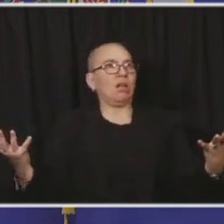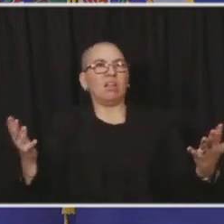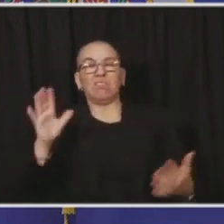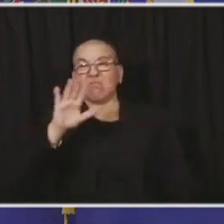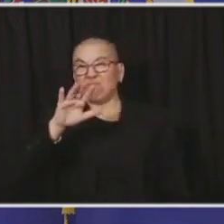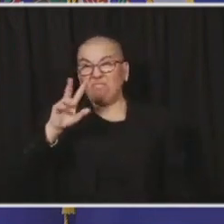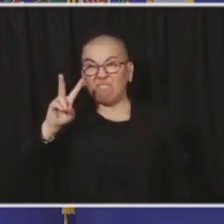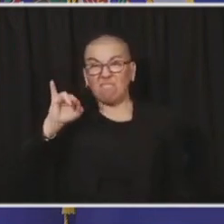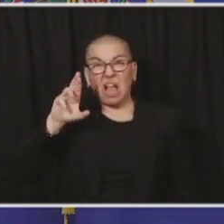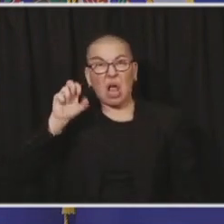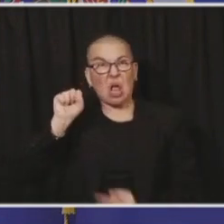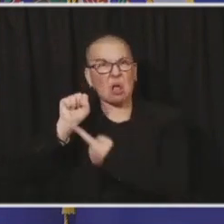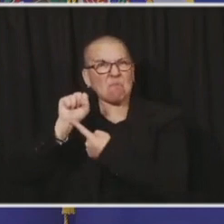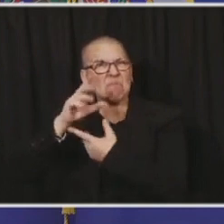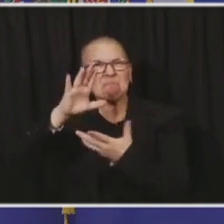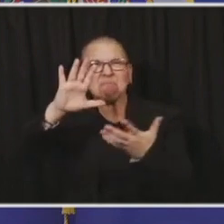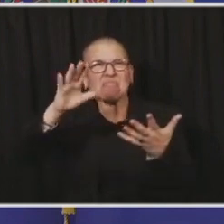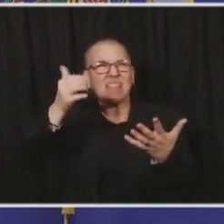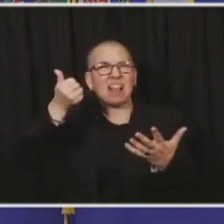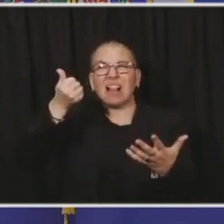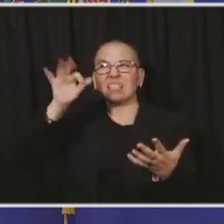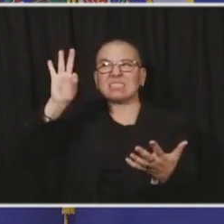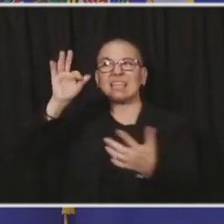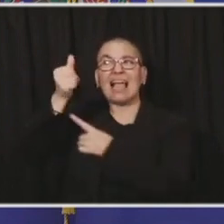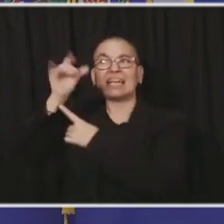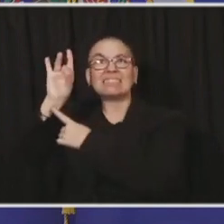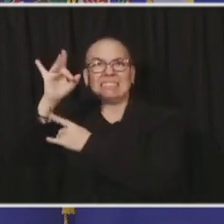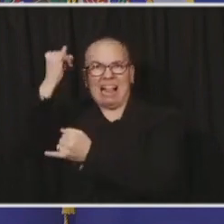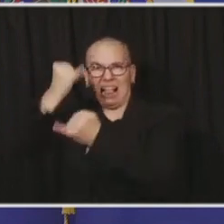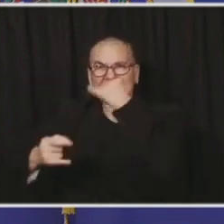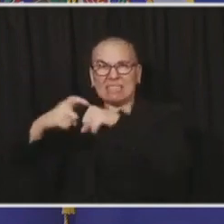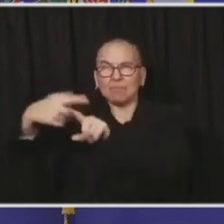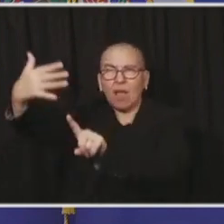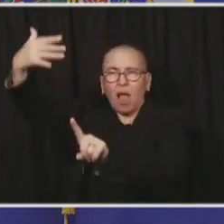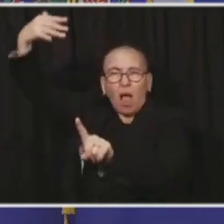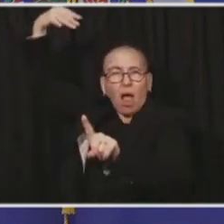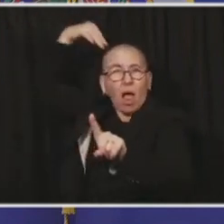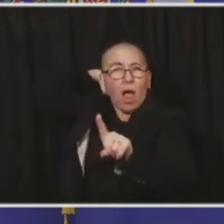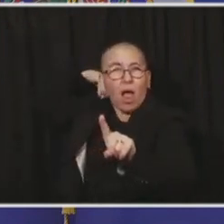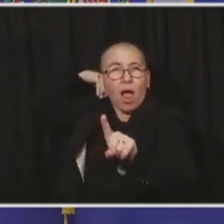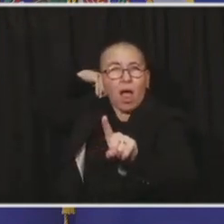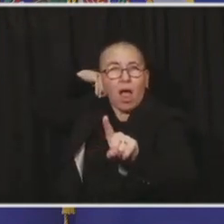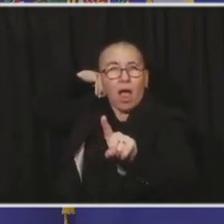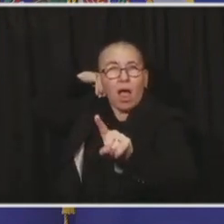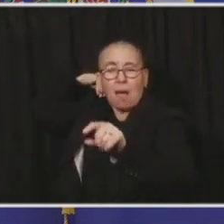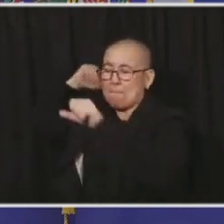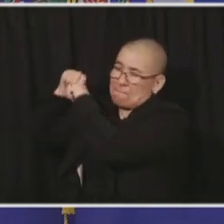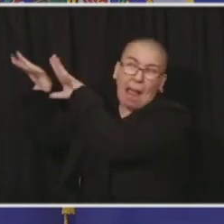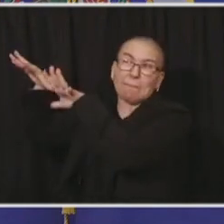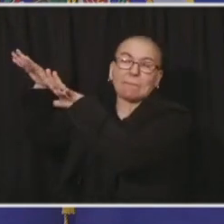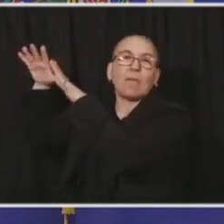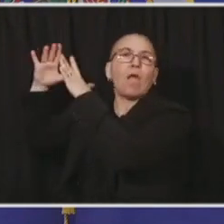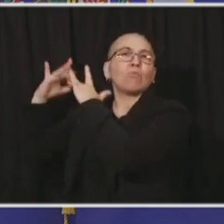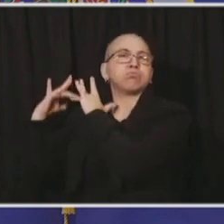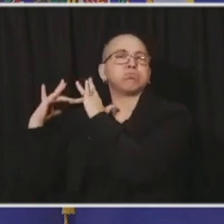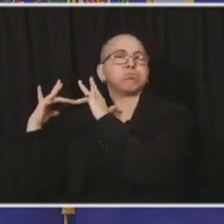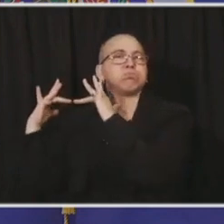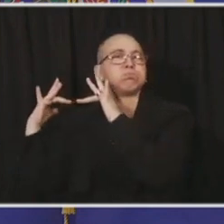since 1918 at least, how do we come together to work and take care of each other?